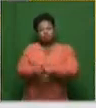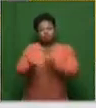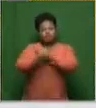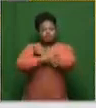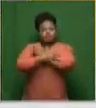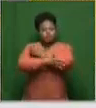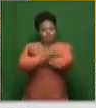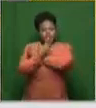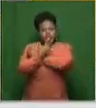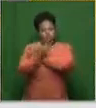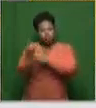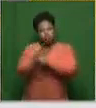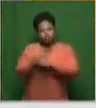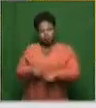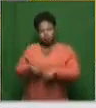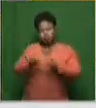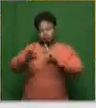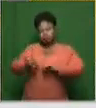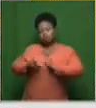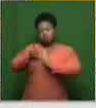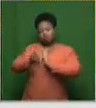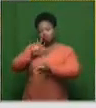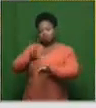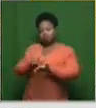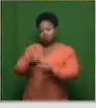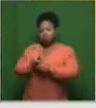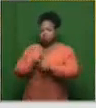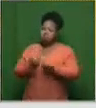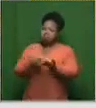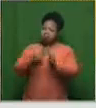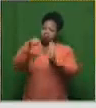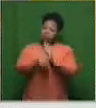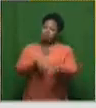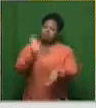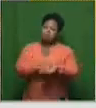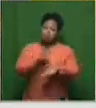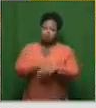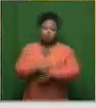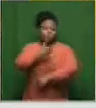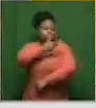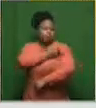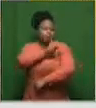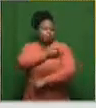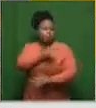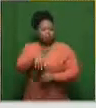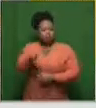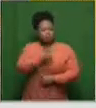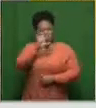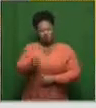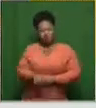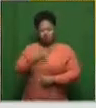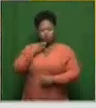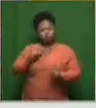BRICS Vaccine and Research Development Centre, to name but a few. So to discuss possible COVID-19 vaccines in South Africa,